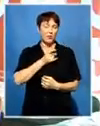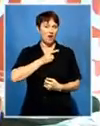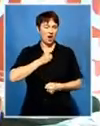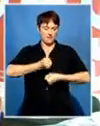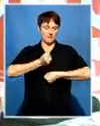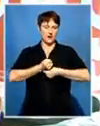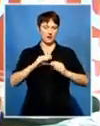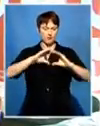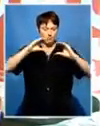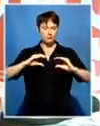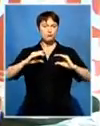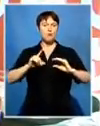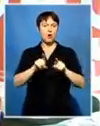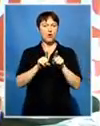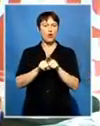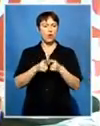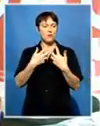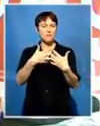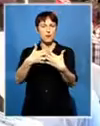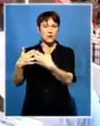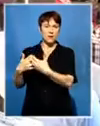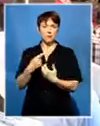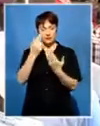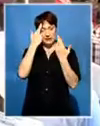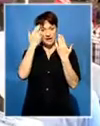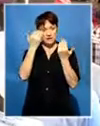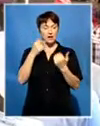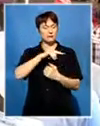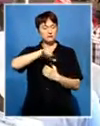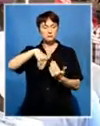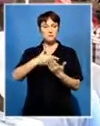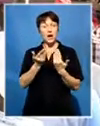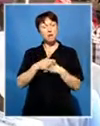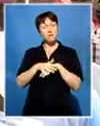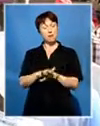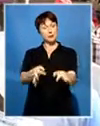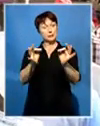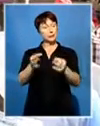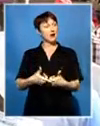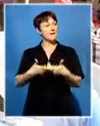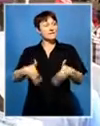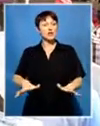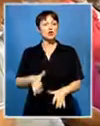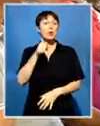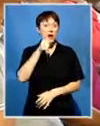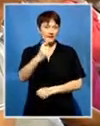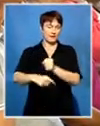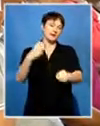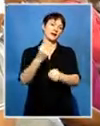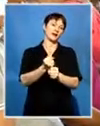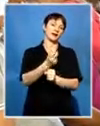rollout is expected to be concluded in 2017. South Africa will initially run dual illumination,